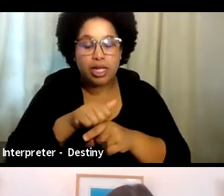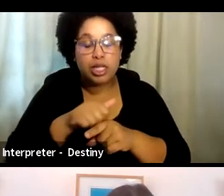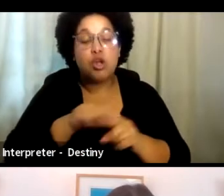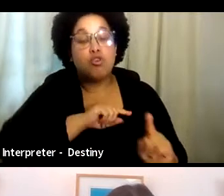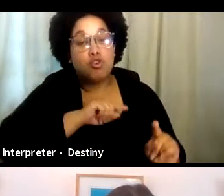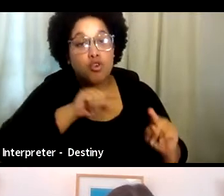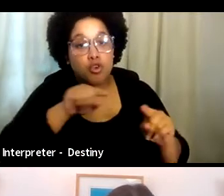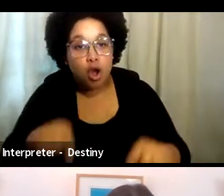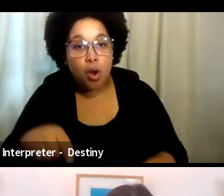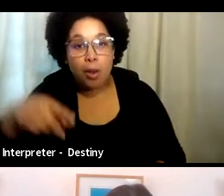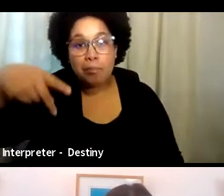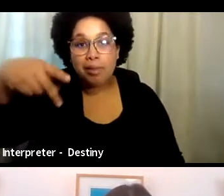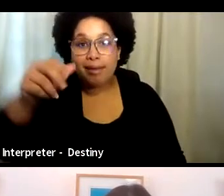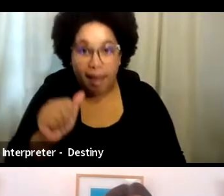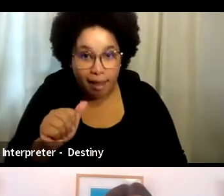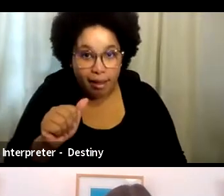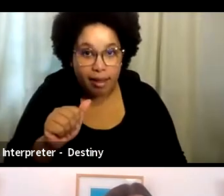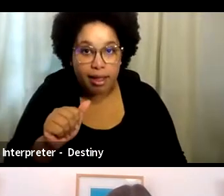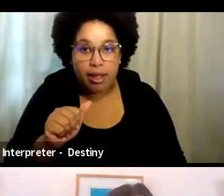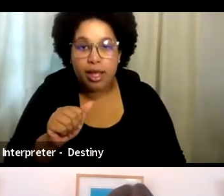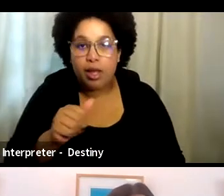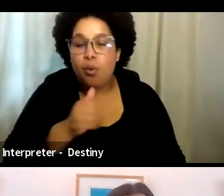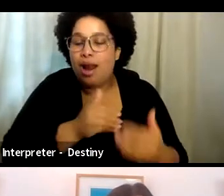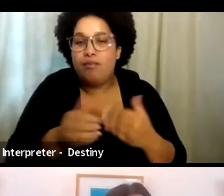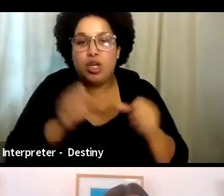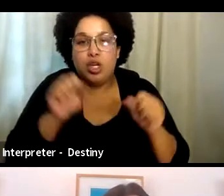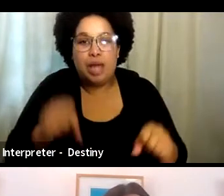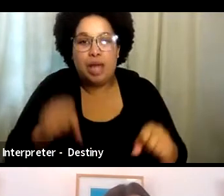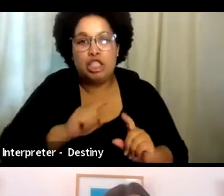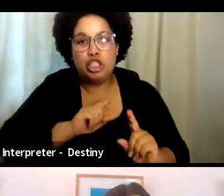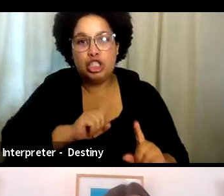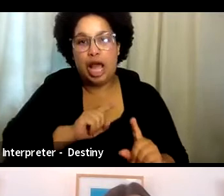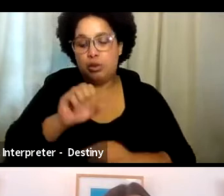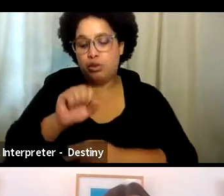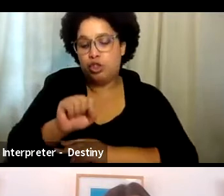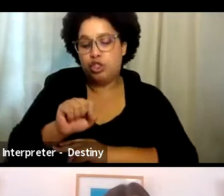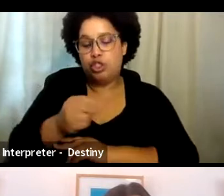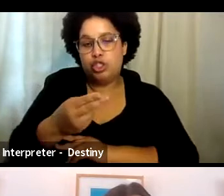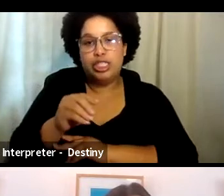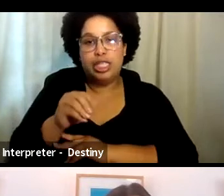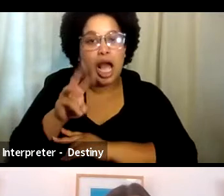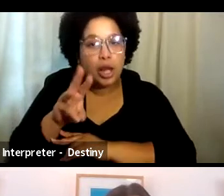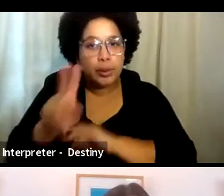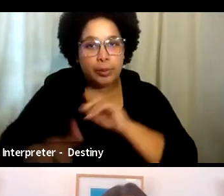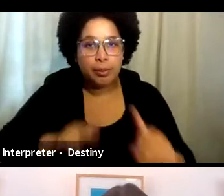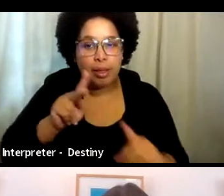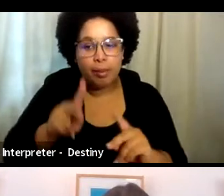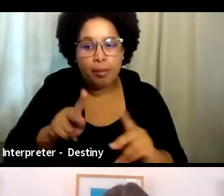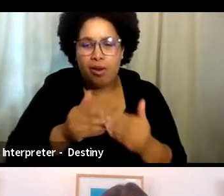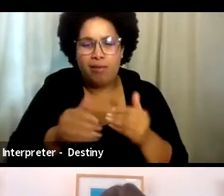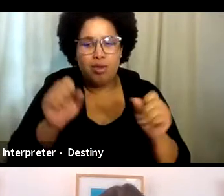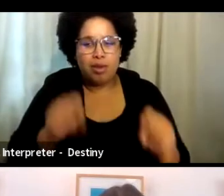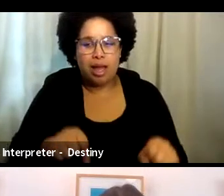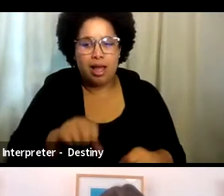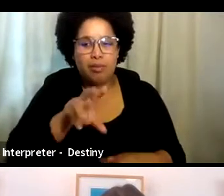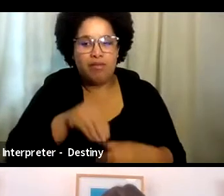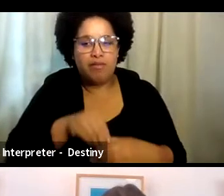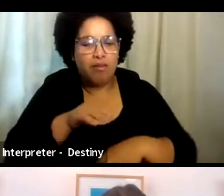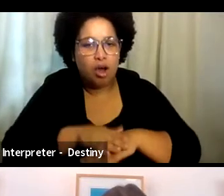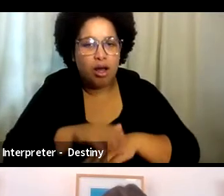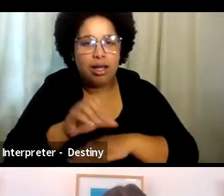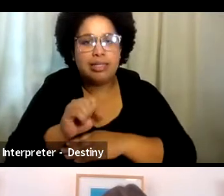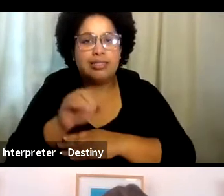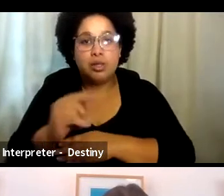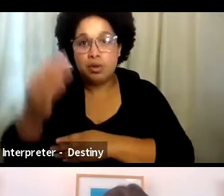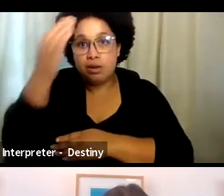go PA, do whatever you can, try to shadow people, do whatever you can to get on set because, you know, you could know a whole lot